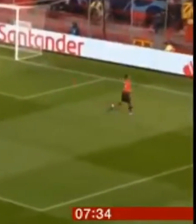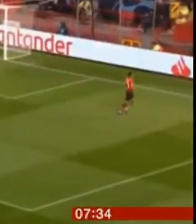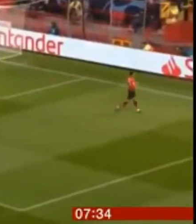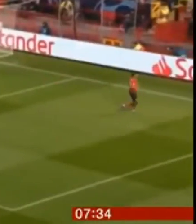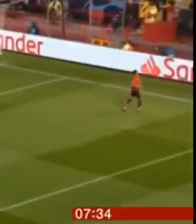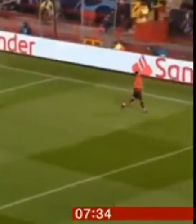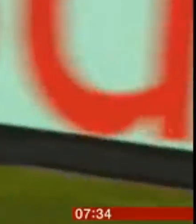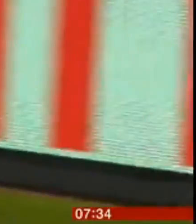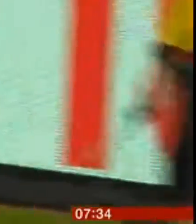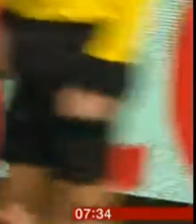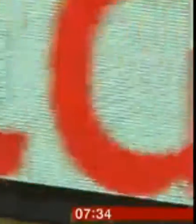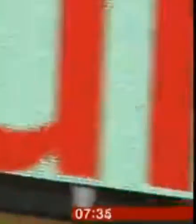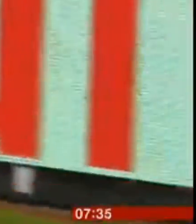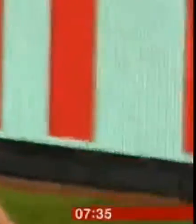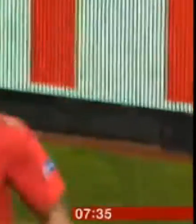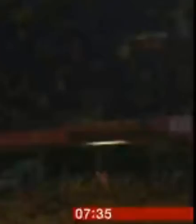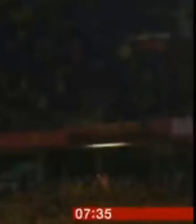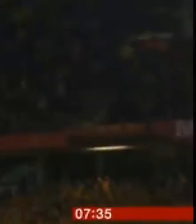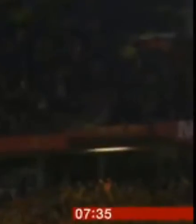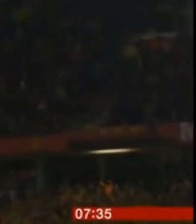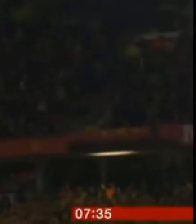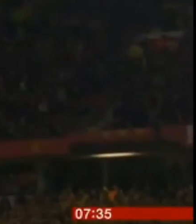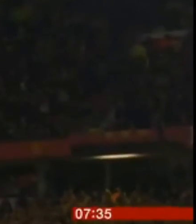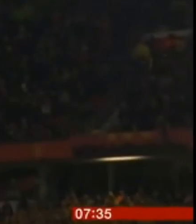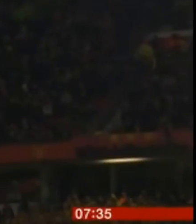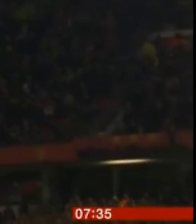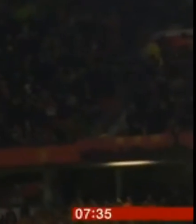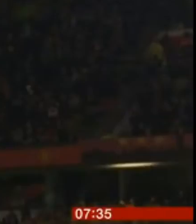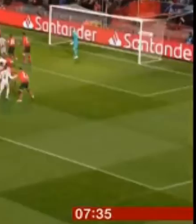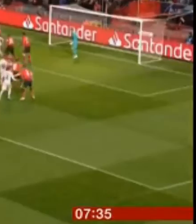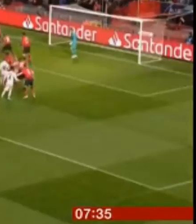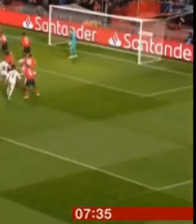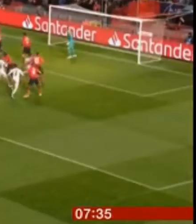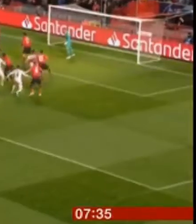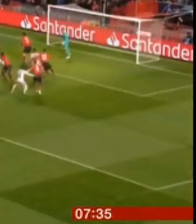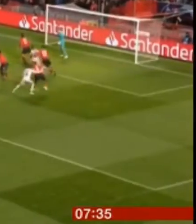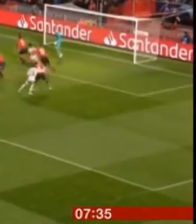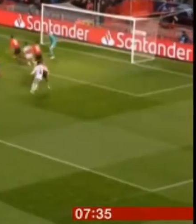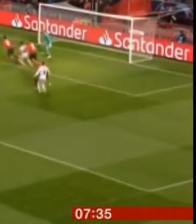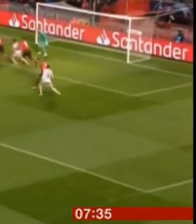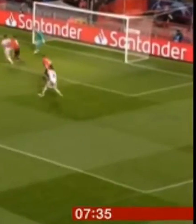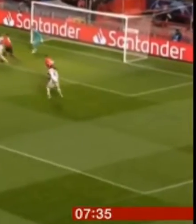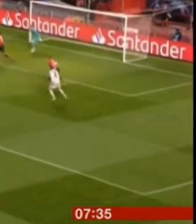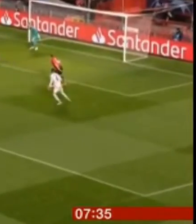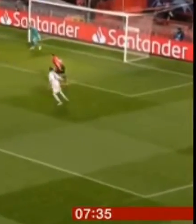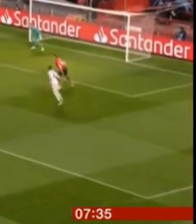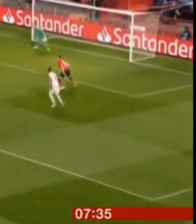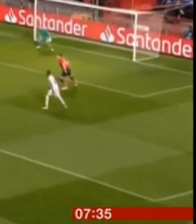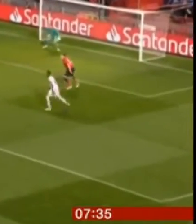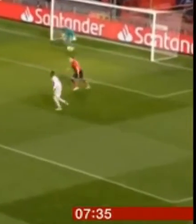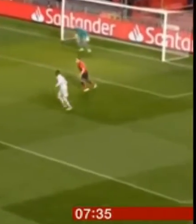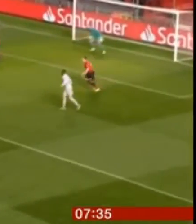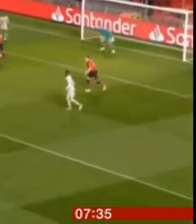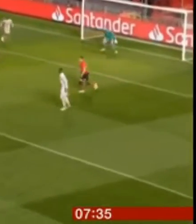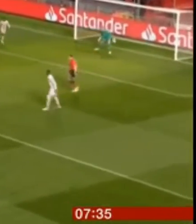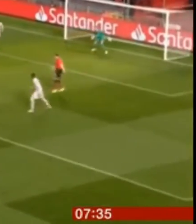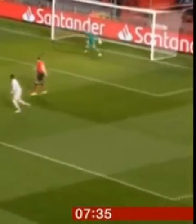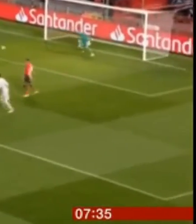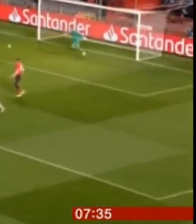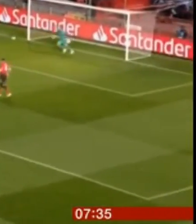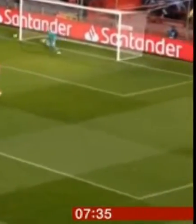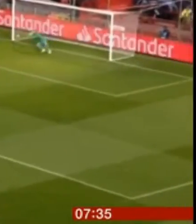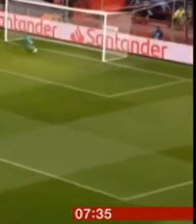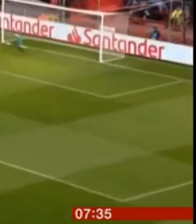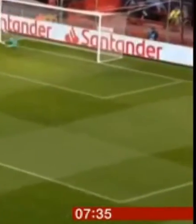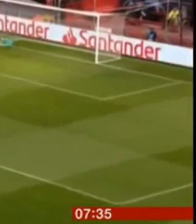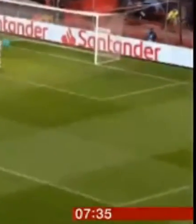find the net. Manager Jose Mourinho, well, unimpressed. Young boys began to grow in belief and would have taken the lead if